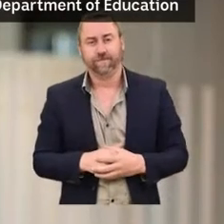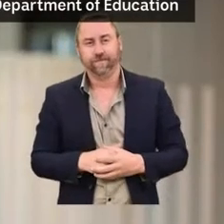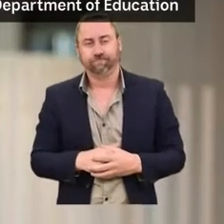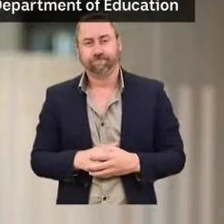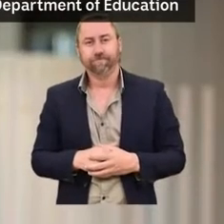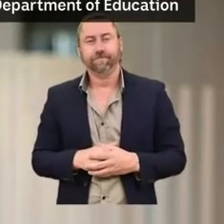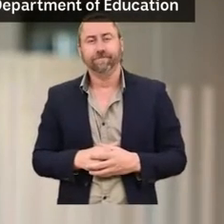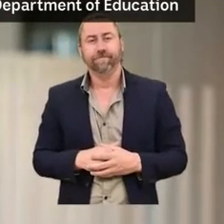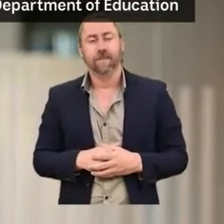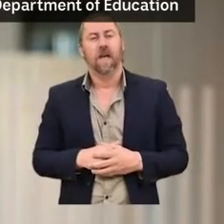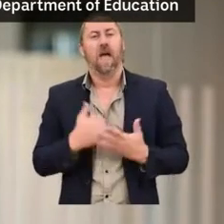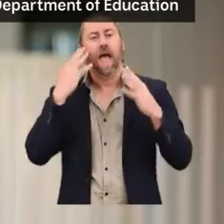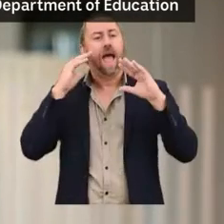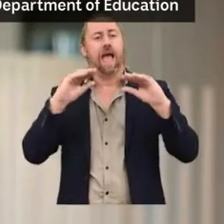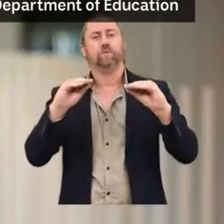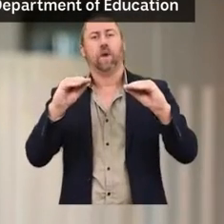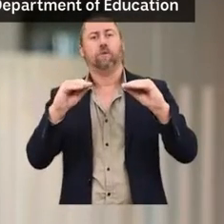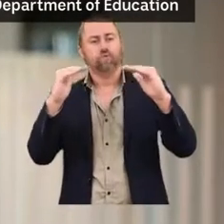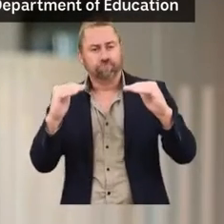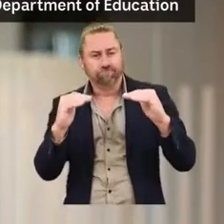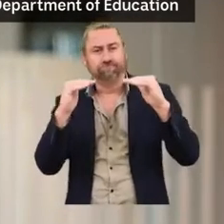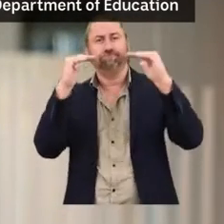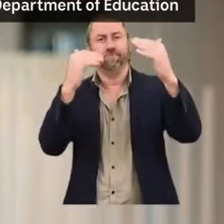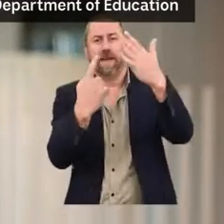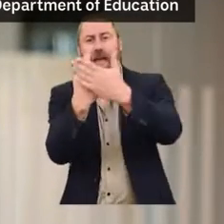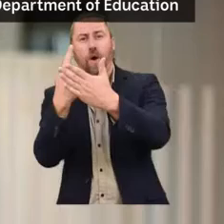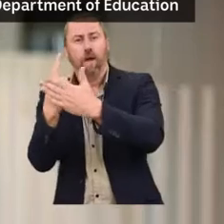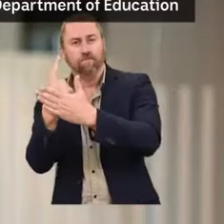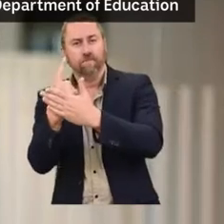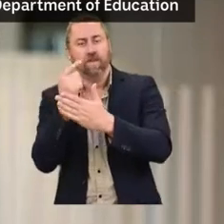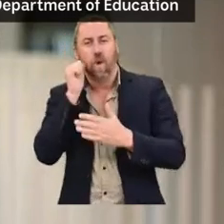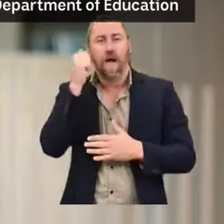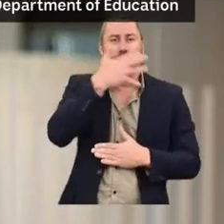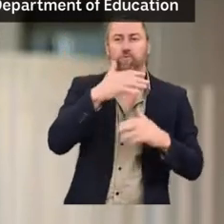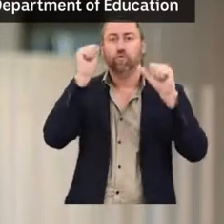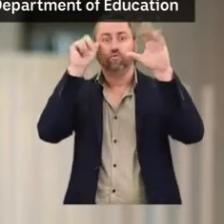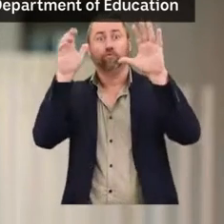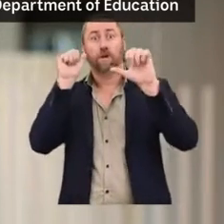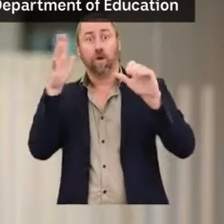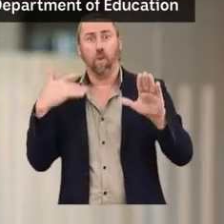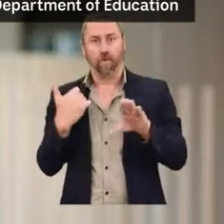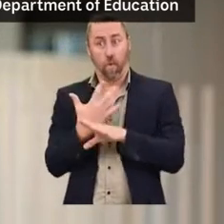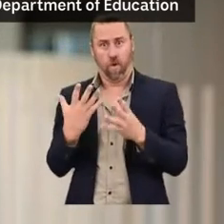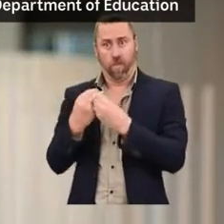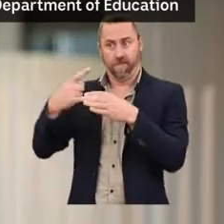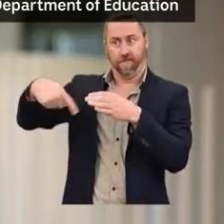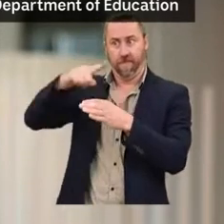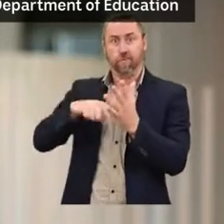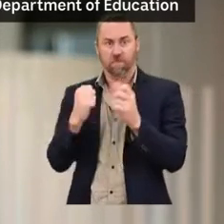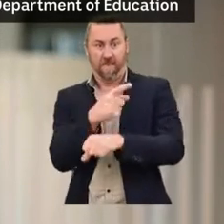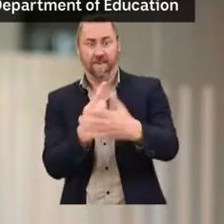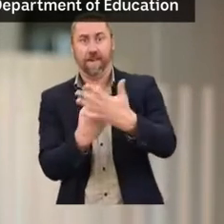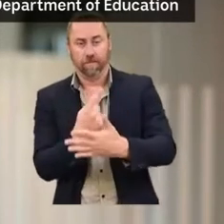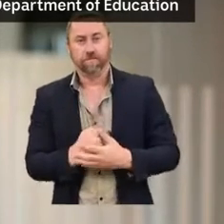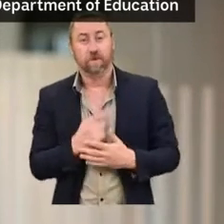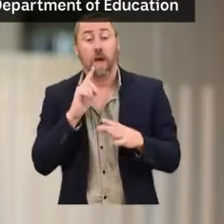consultative work underway in lifting educational outcomes for Aboriginal and Torres Strait Islander peoples. Next week I'm putting out a